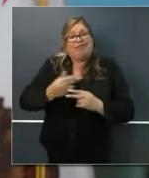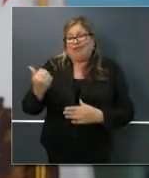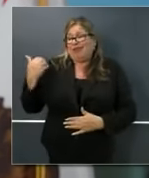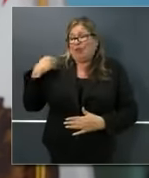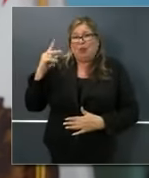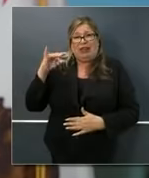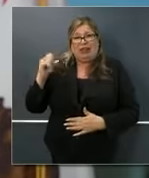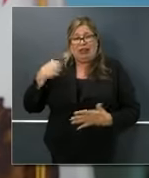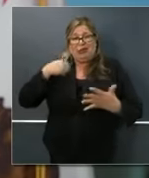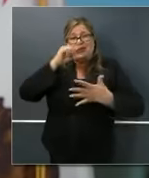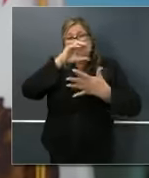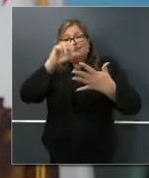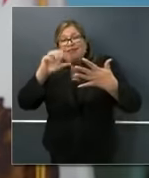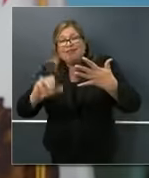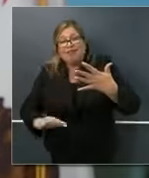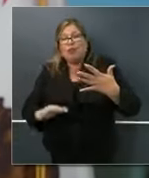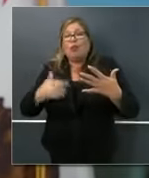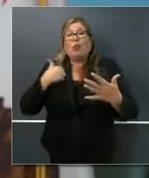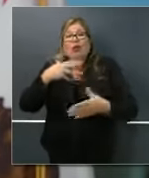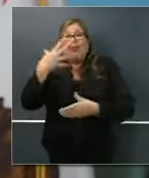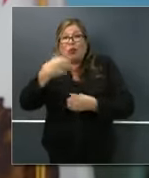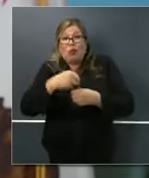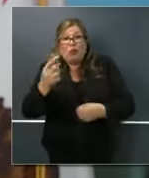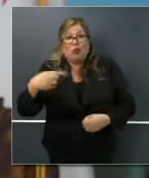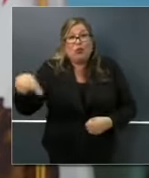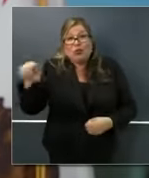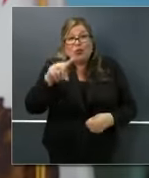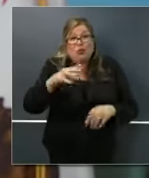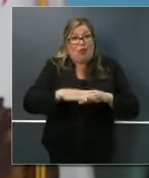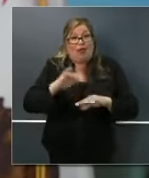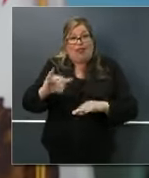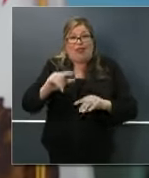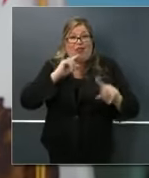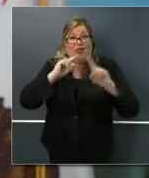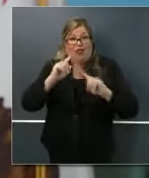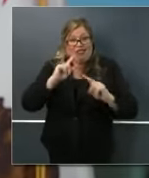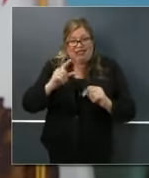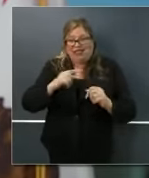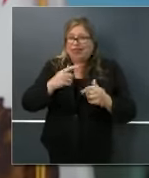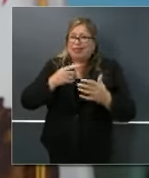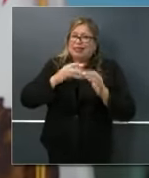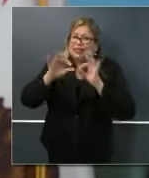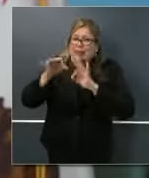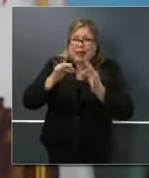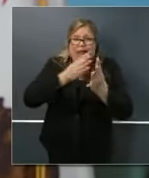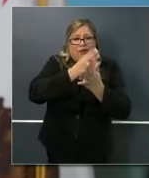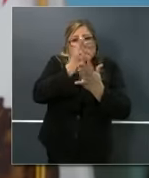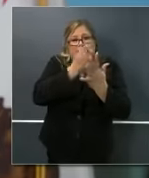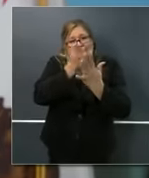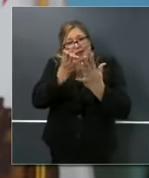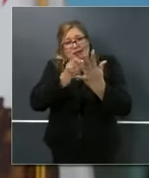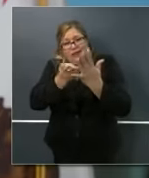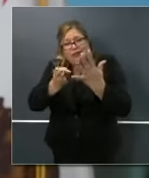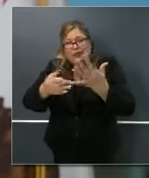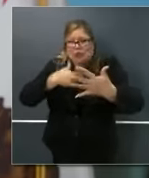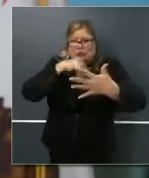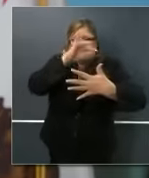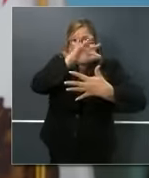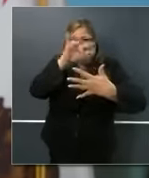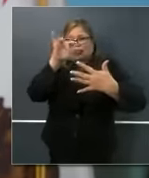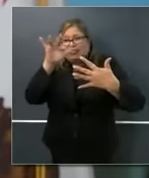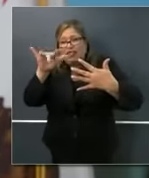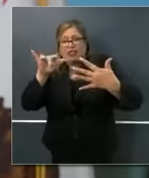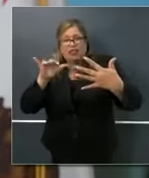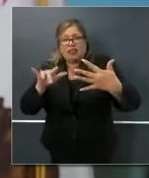brought you into that conversation and unveiled the six core areas, was to example more